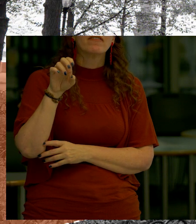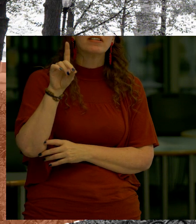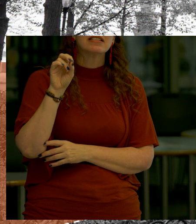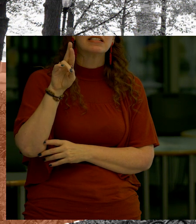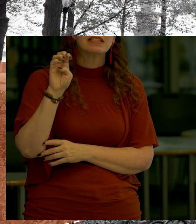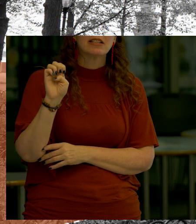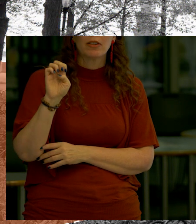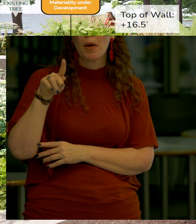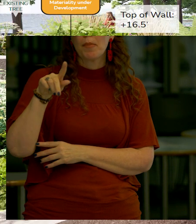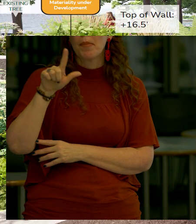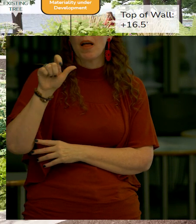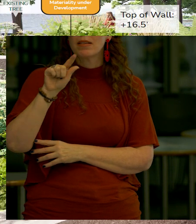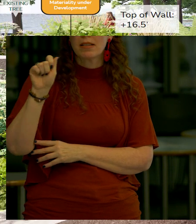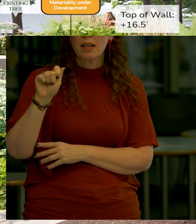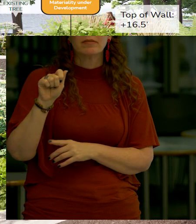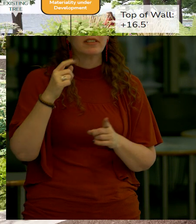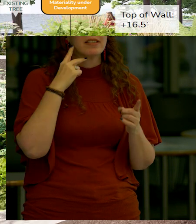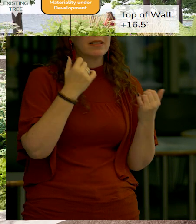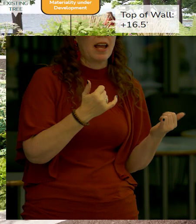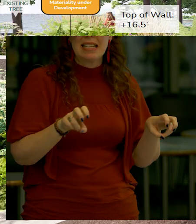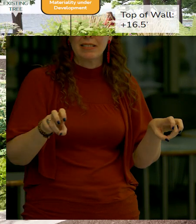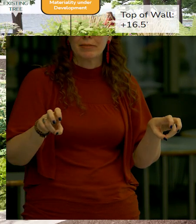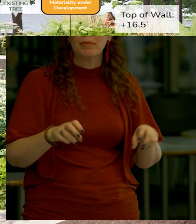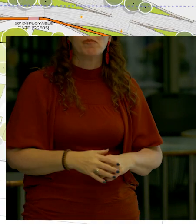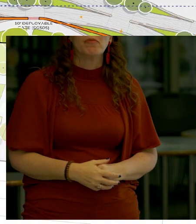elements and again the seeding configuration